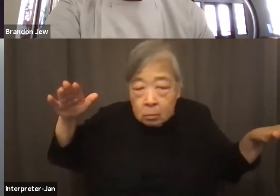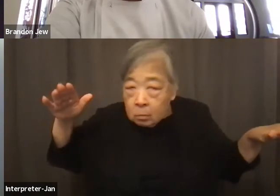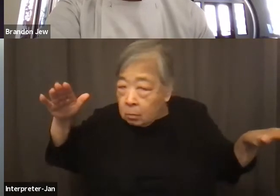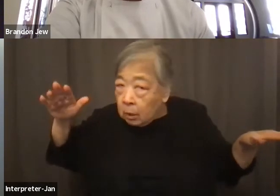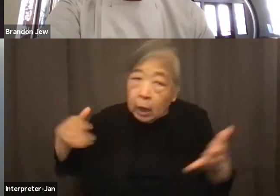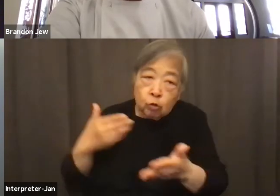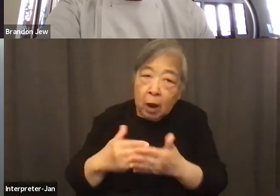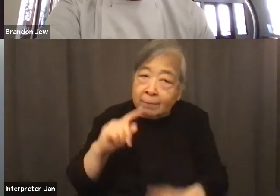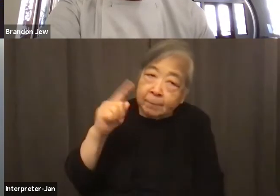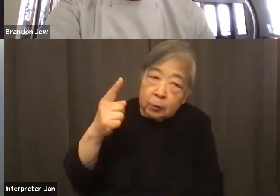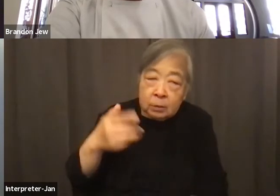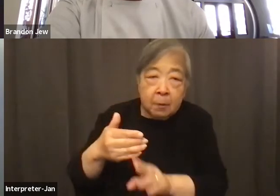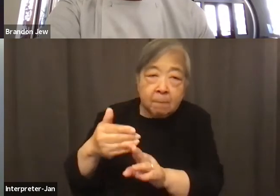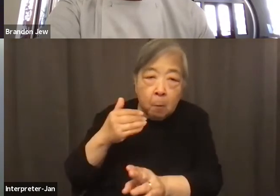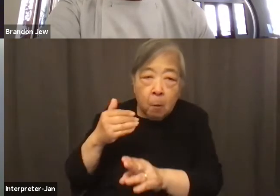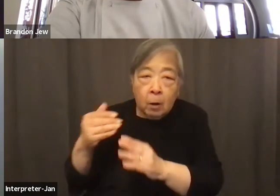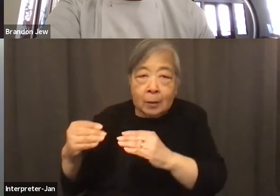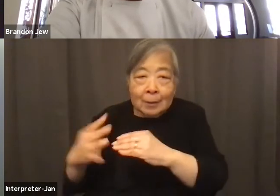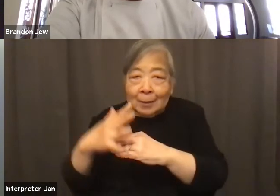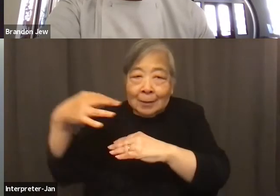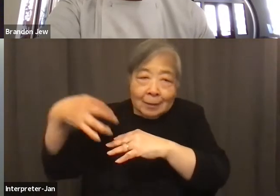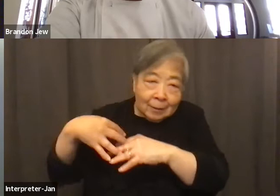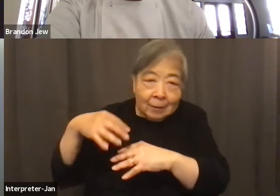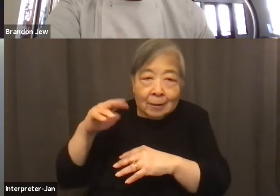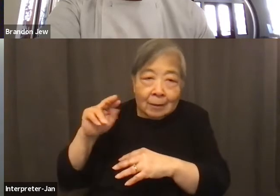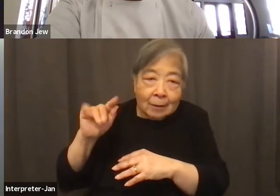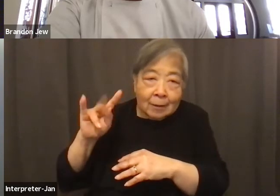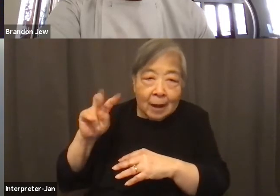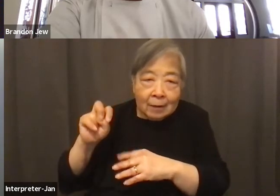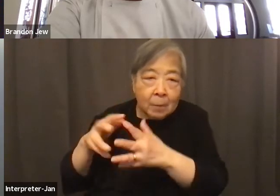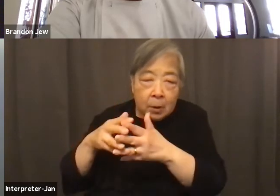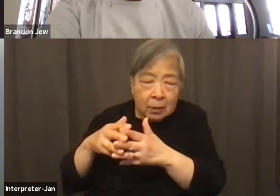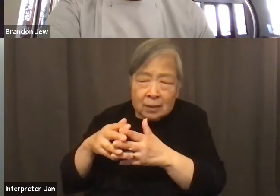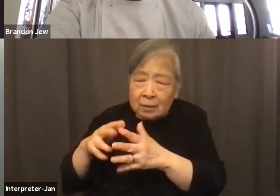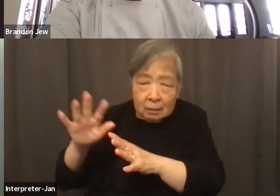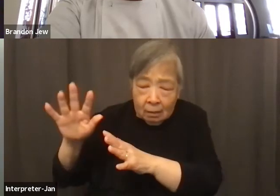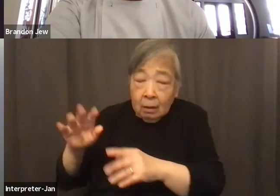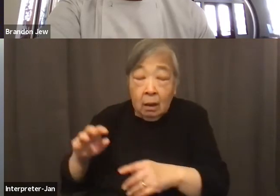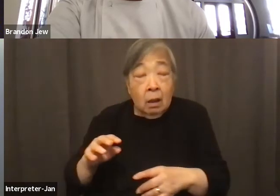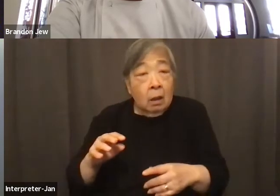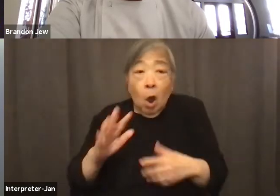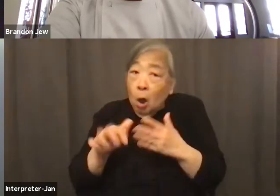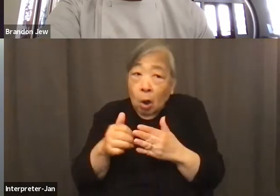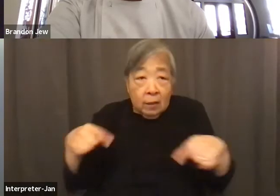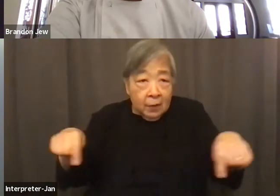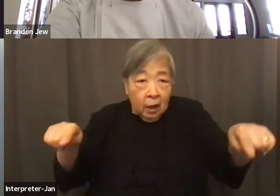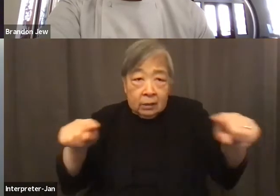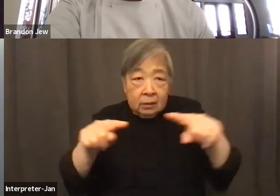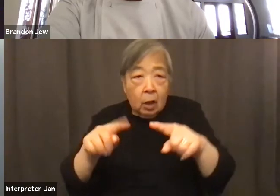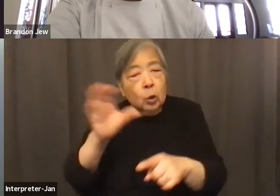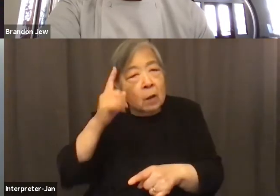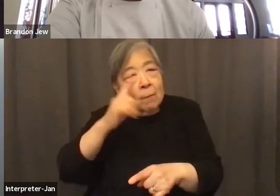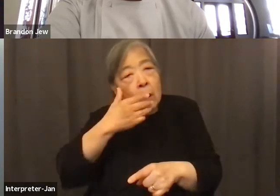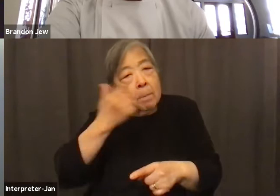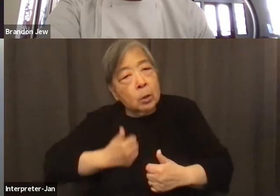Americans did. We are all looking for a better life. And so what we have to